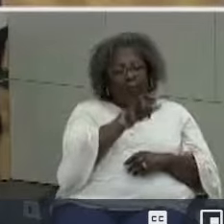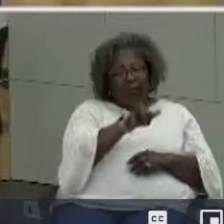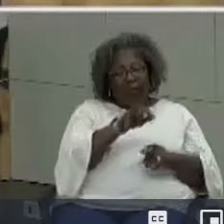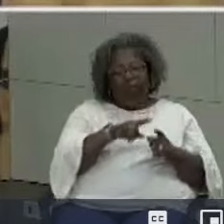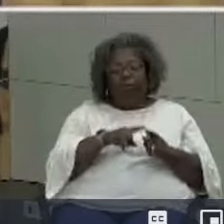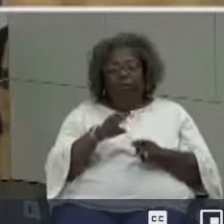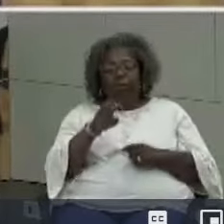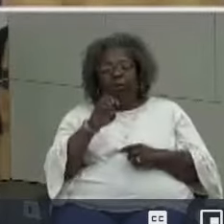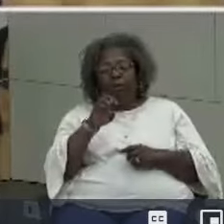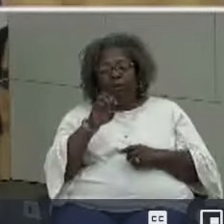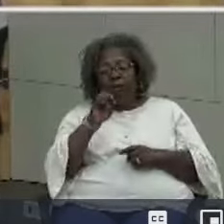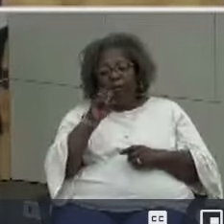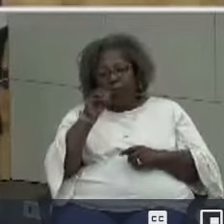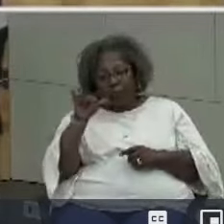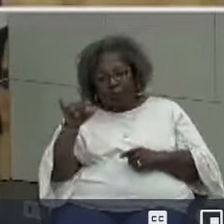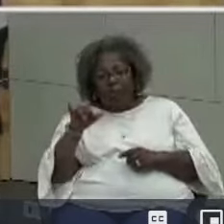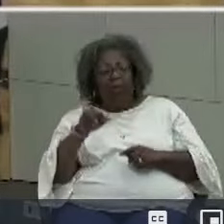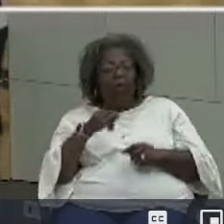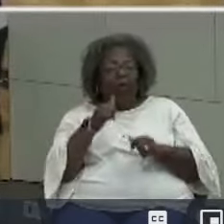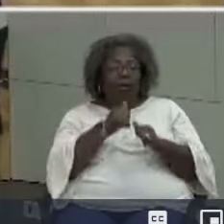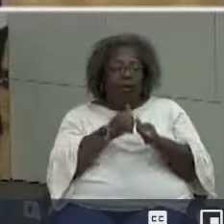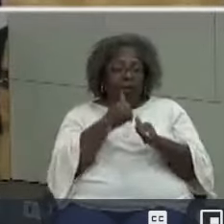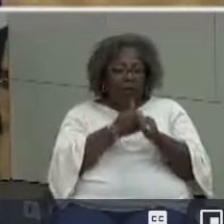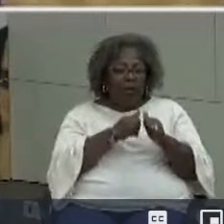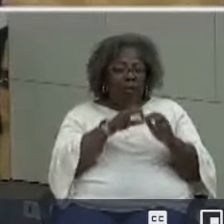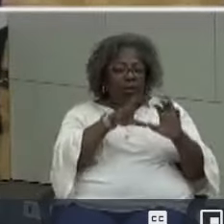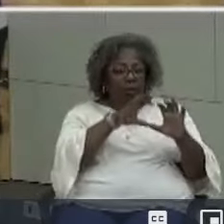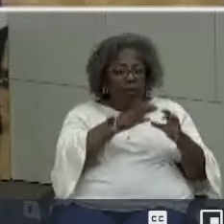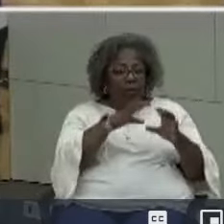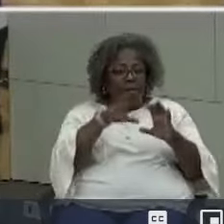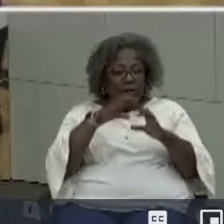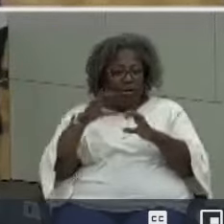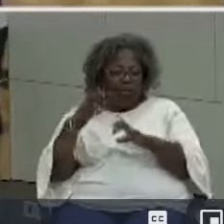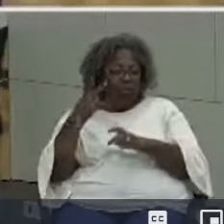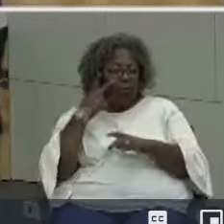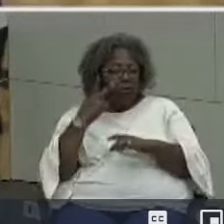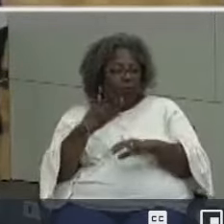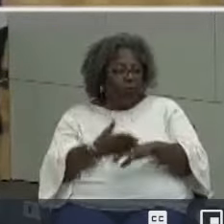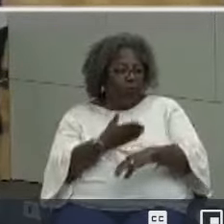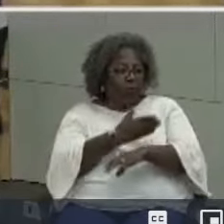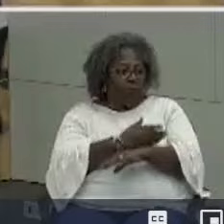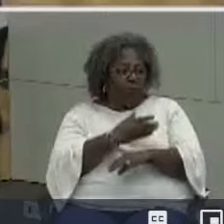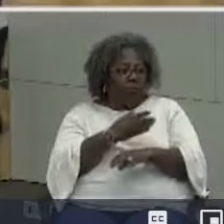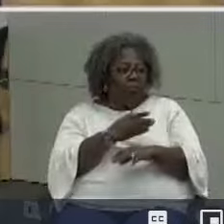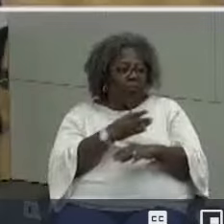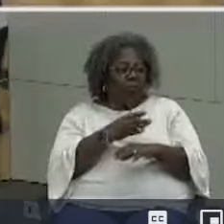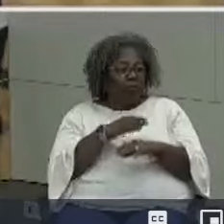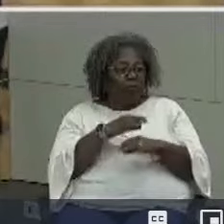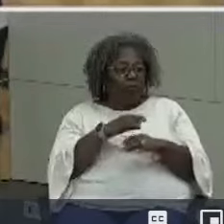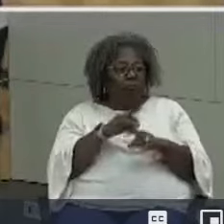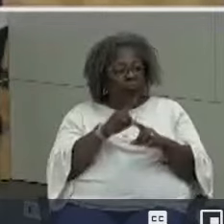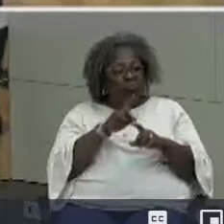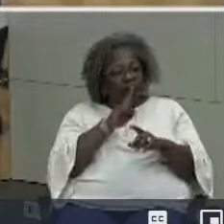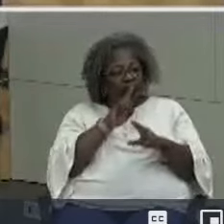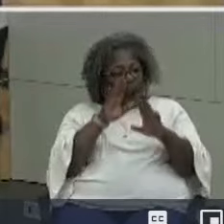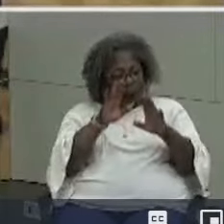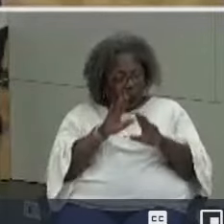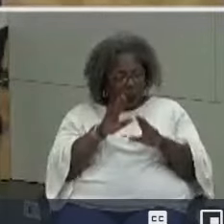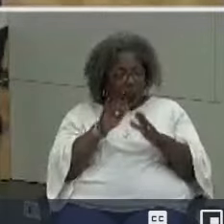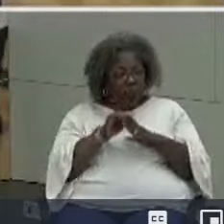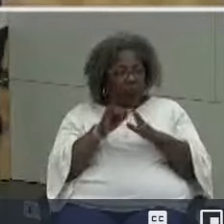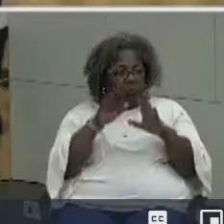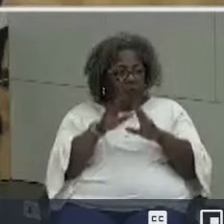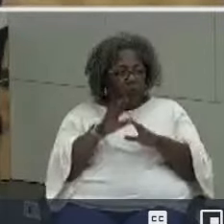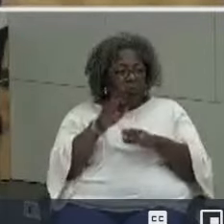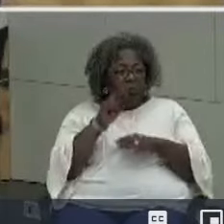each subgroup we have had improvement in their overall performance right which is great that's wonderful